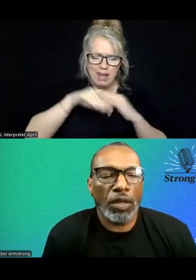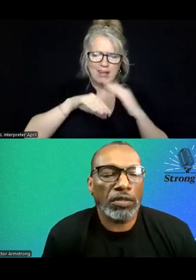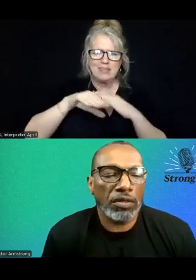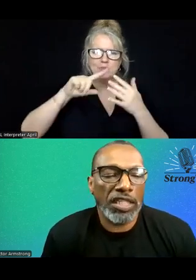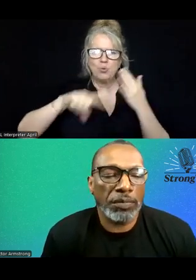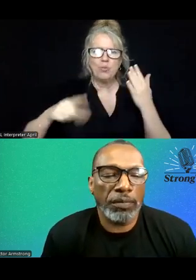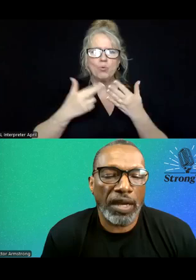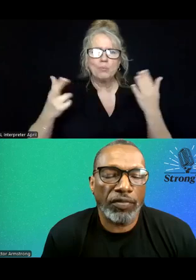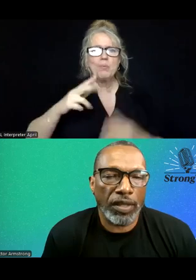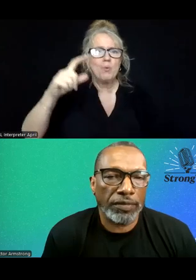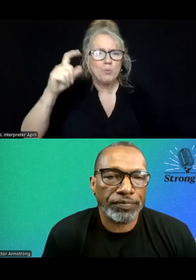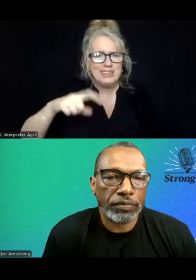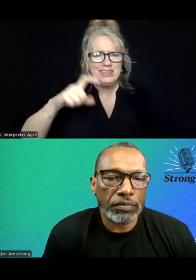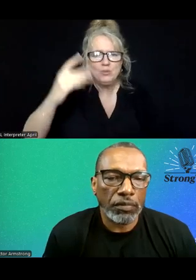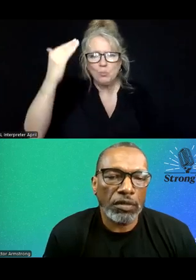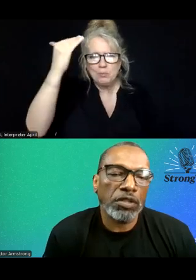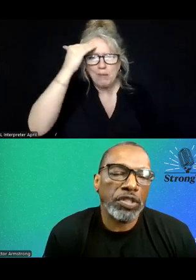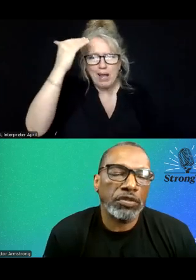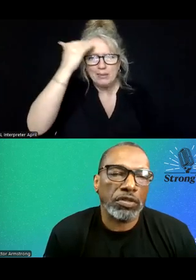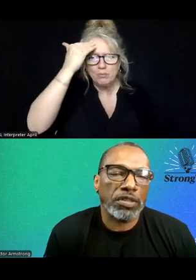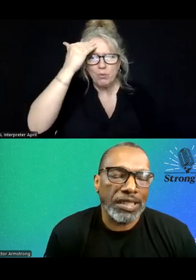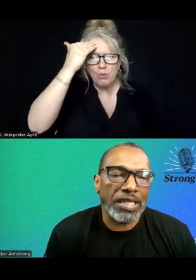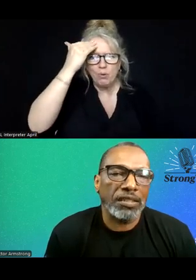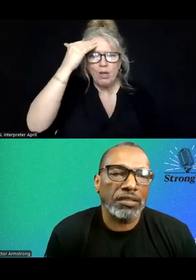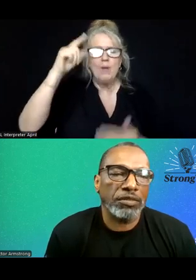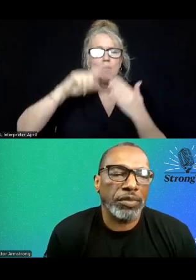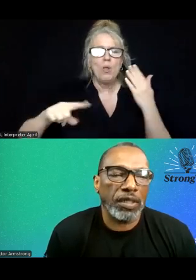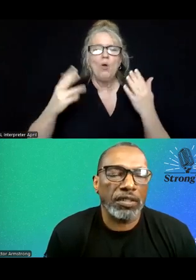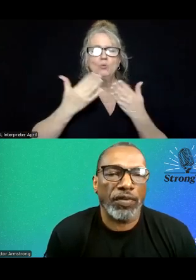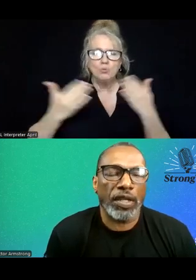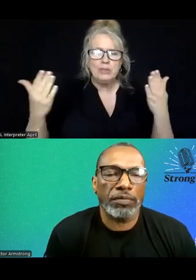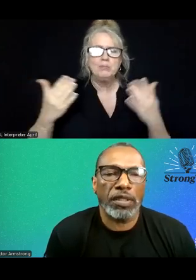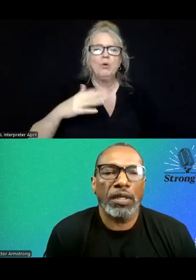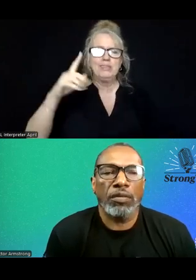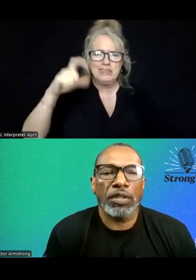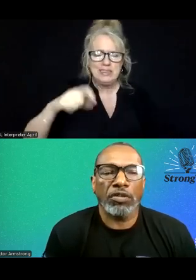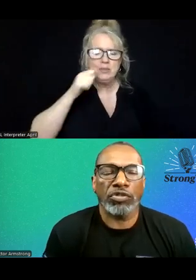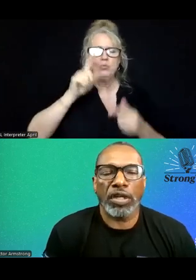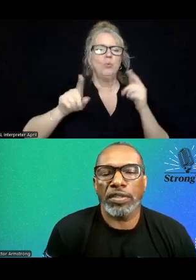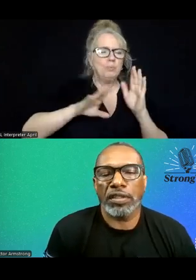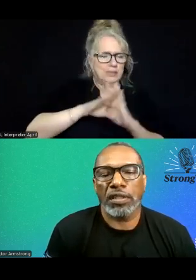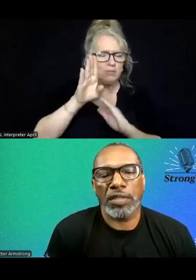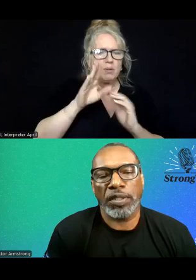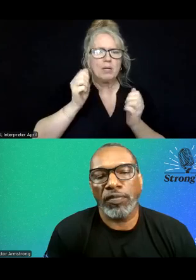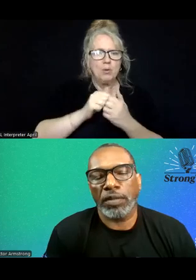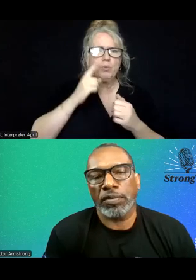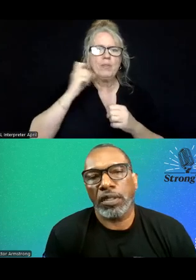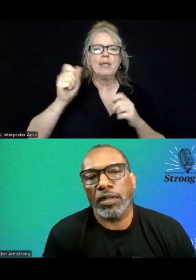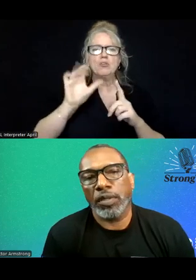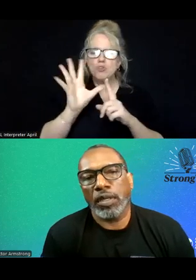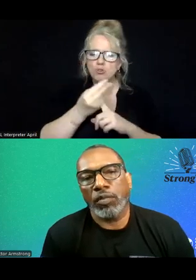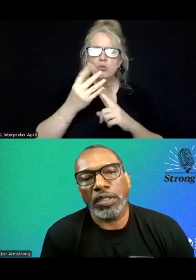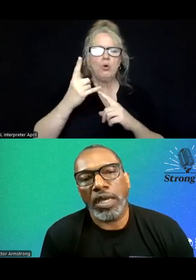we also need to be mindful that those resources need to be developed with cultural relevancy and need to be